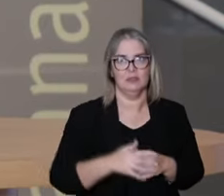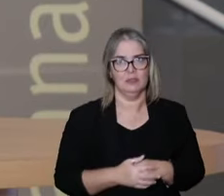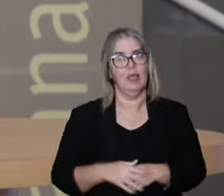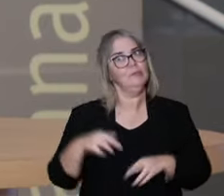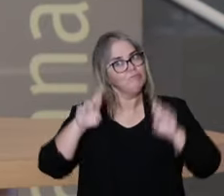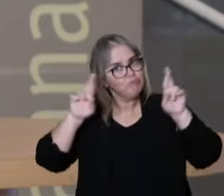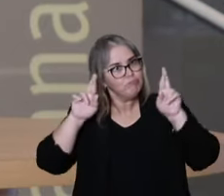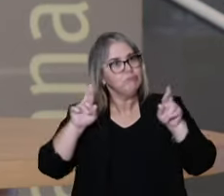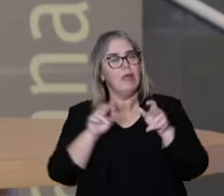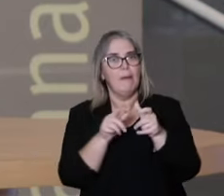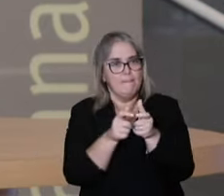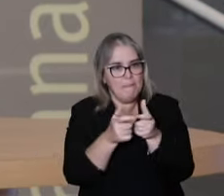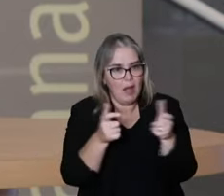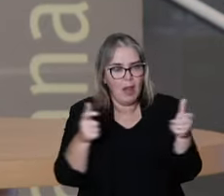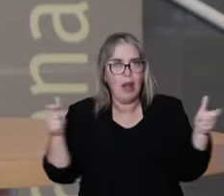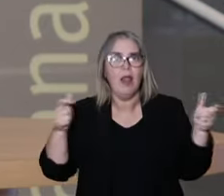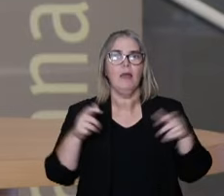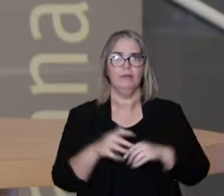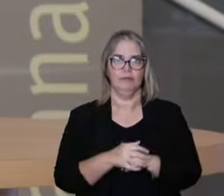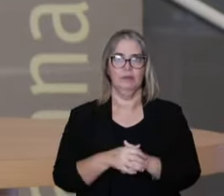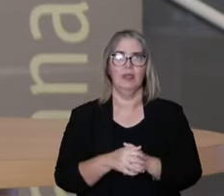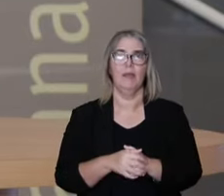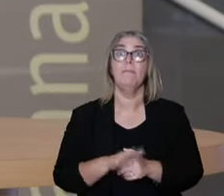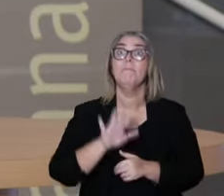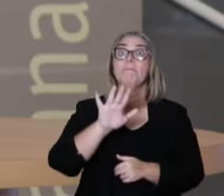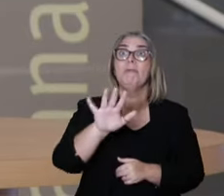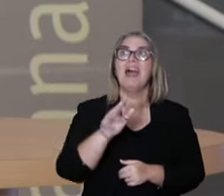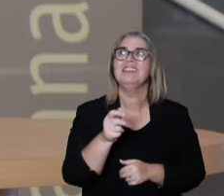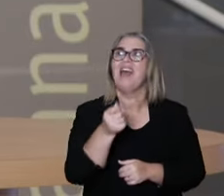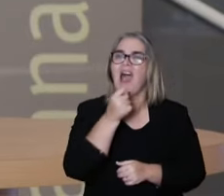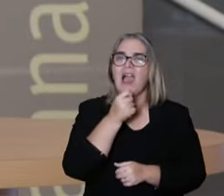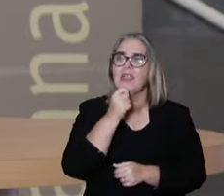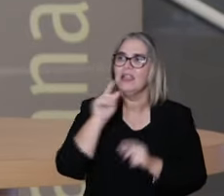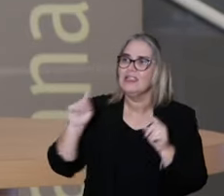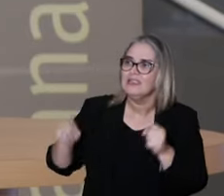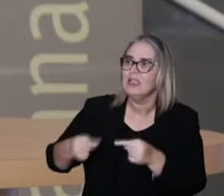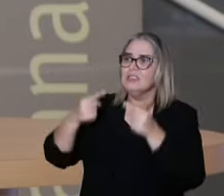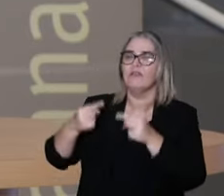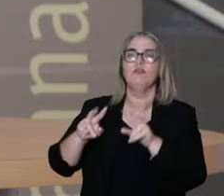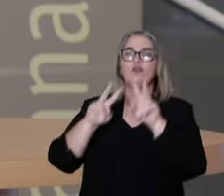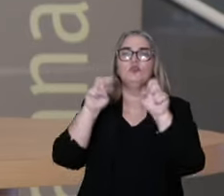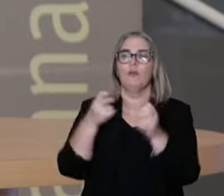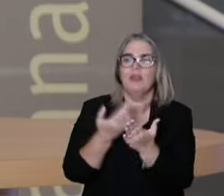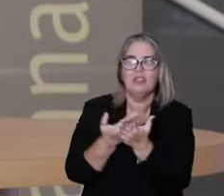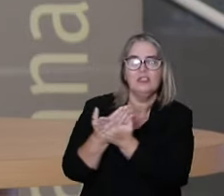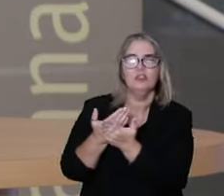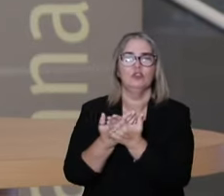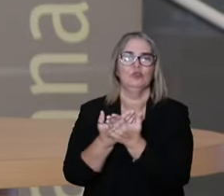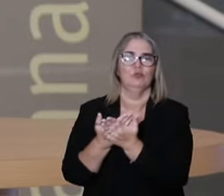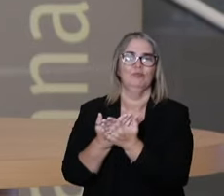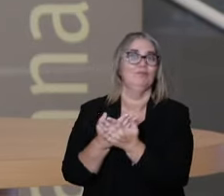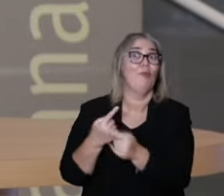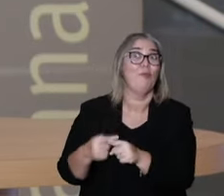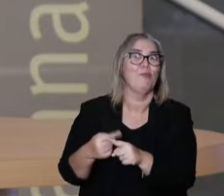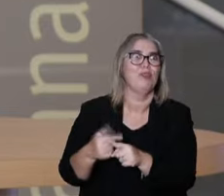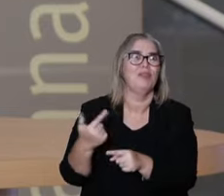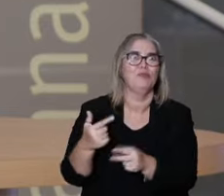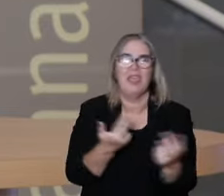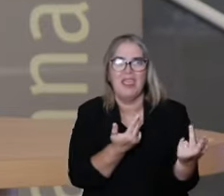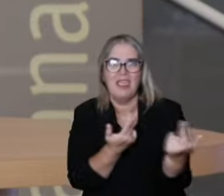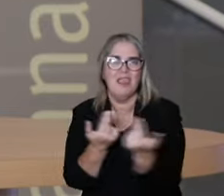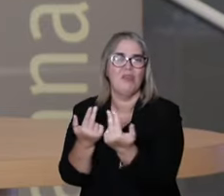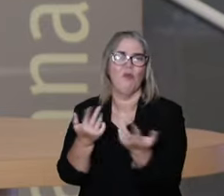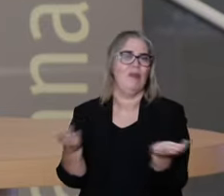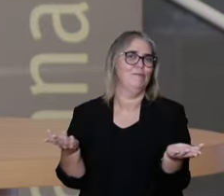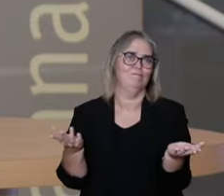medicine. And it's good to amplify this for other rationalities. But the challenge of creating studies of a different